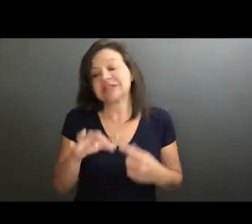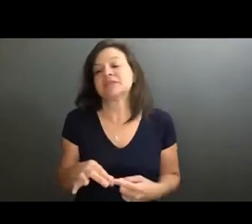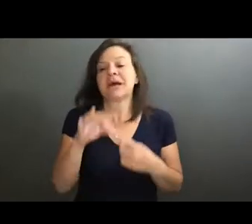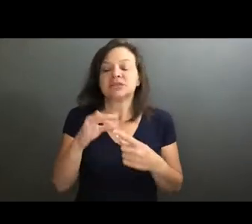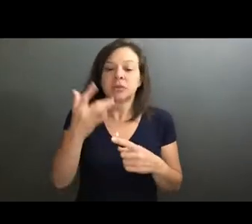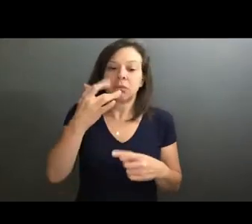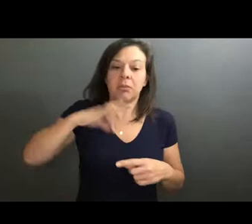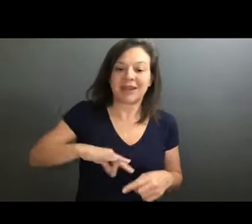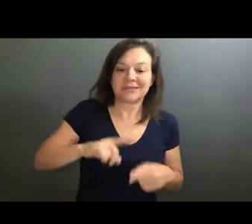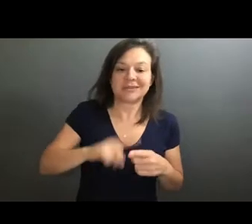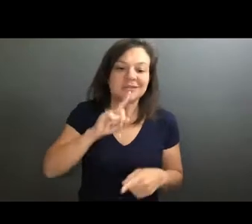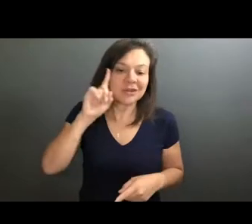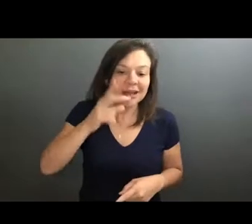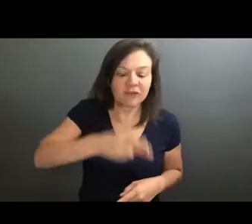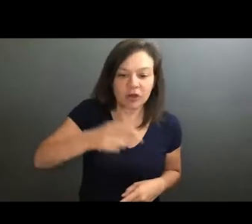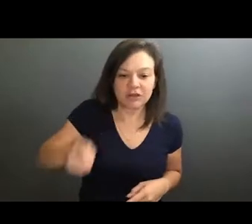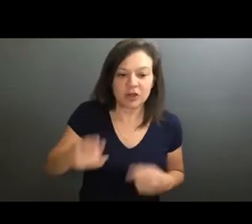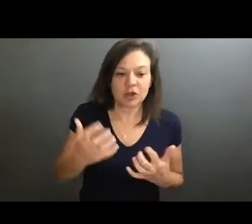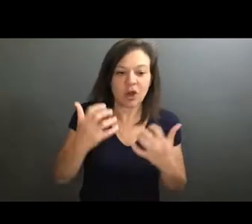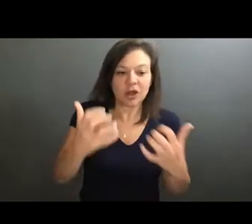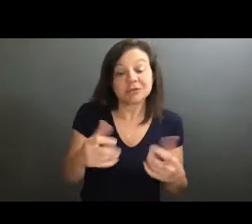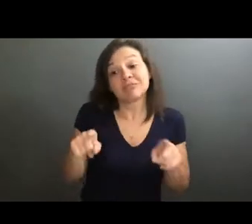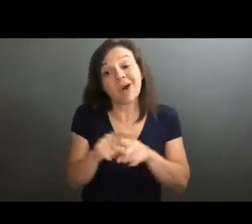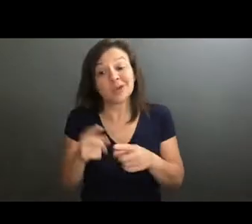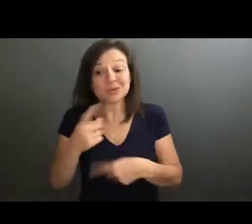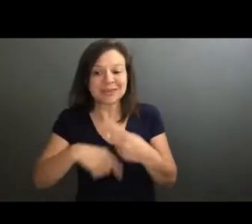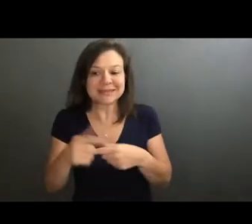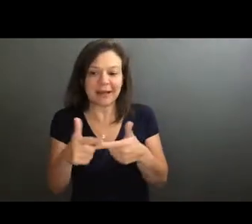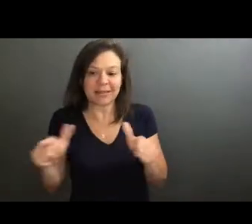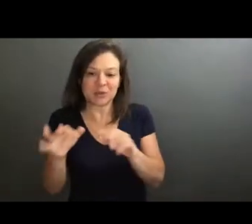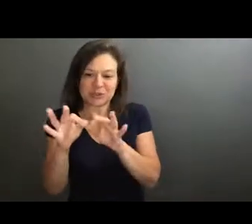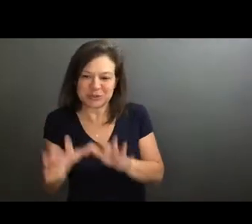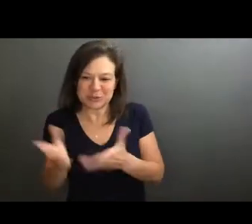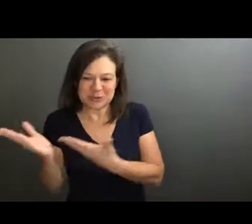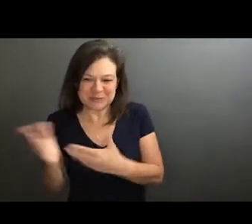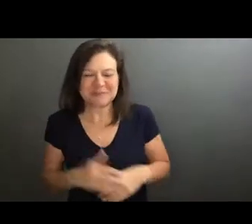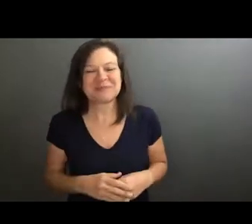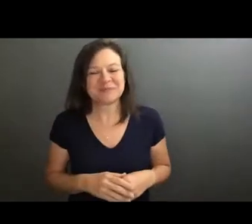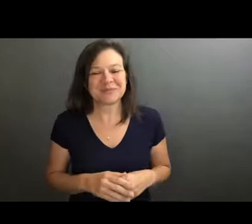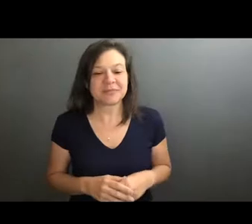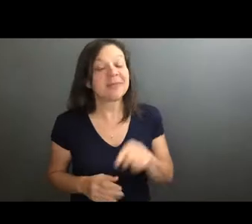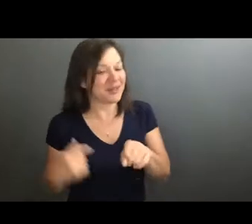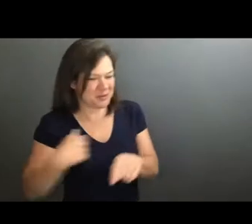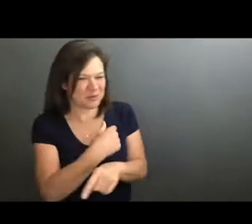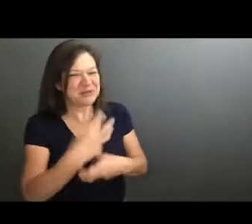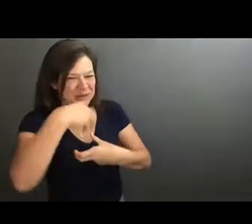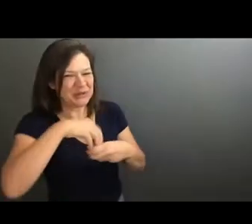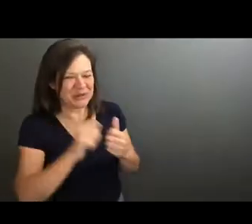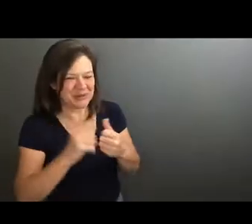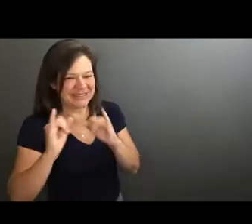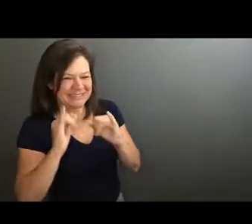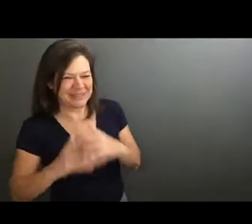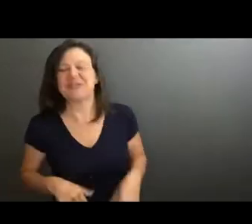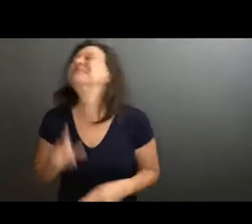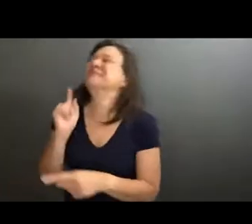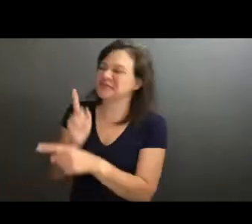for deaf and hard-of-hearing audiences, and also sign language interpretation. Which we're including with this interview. Yes,